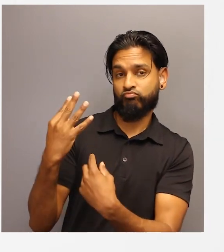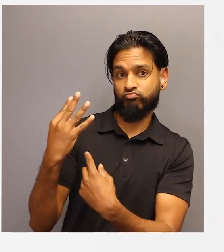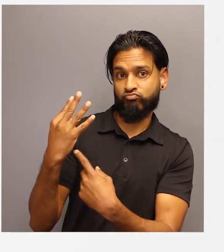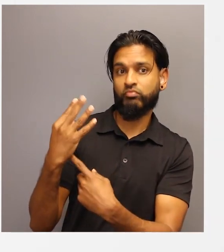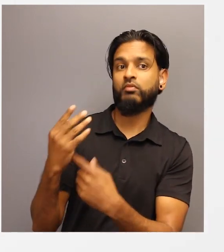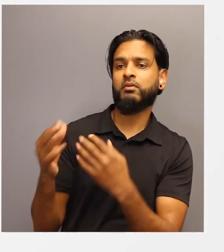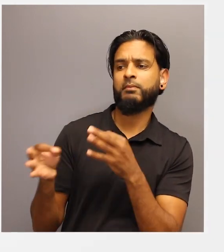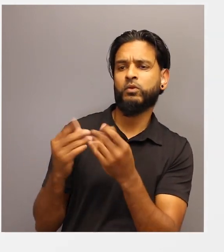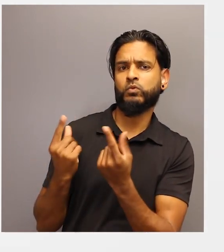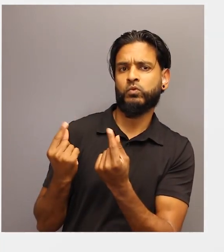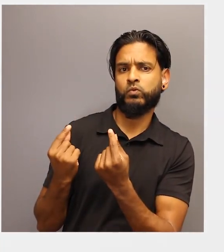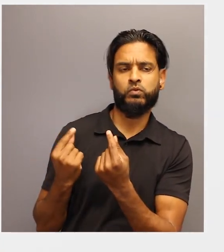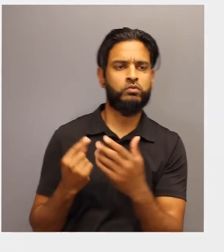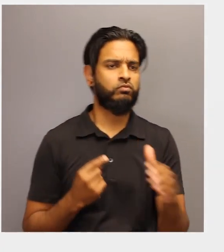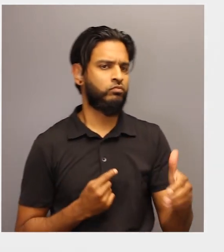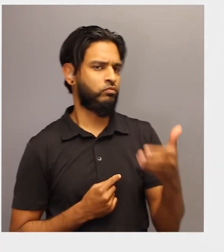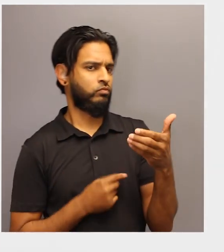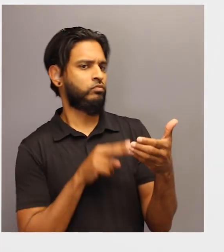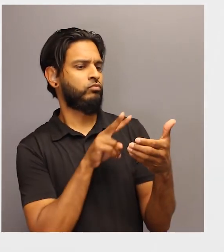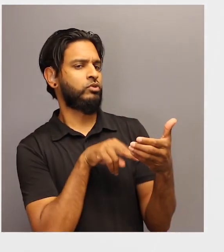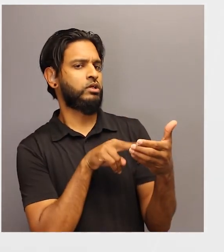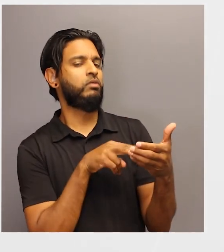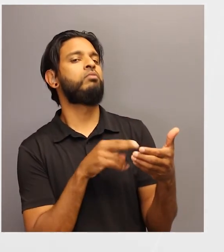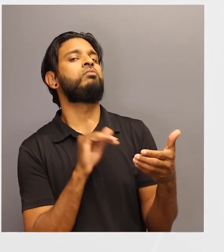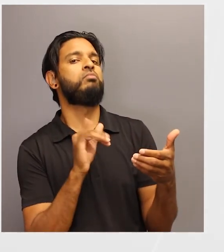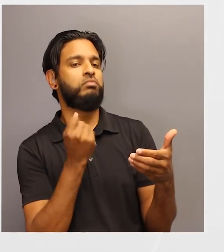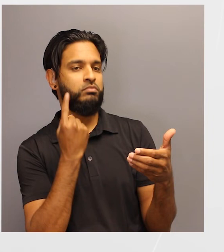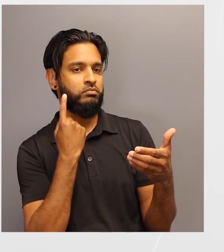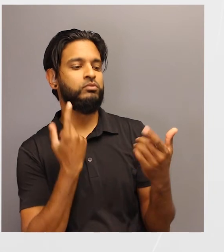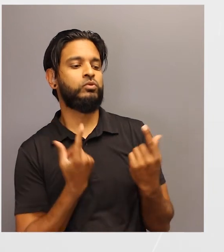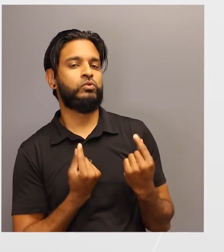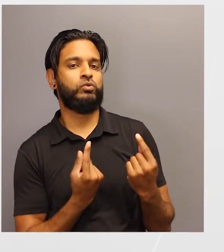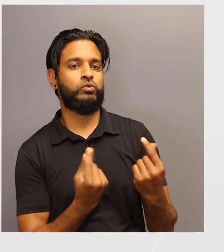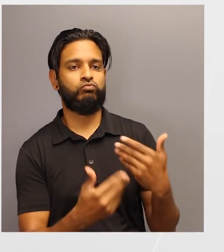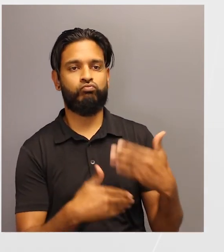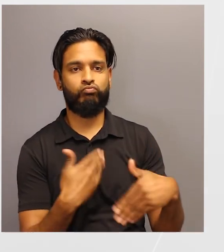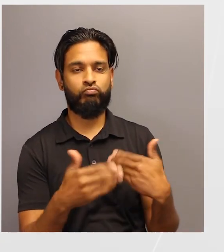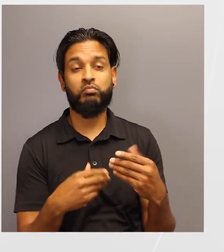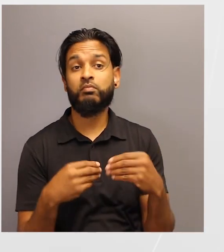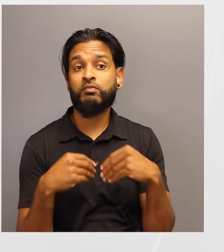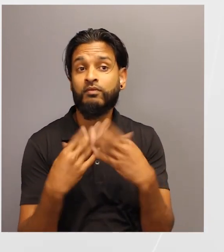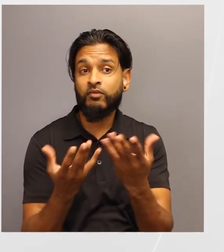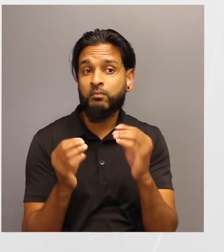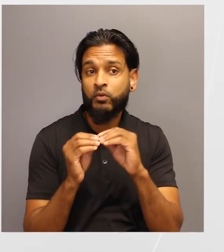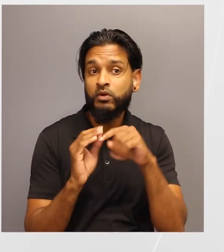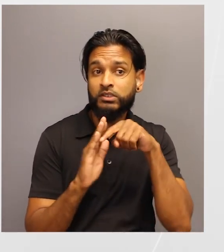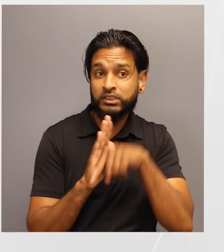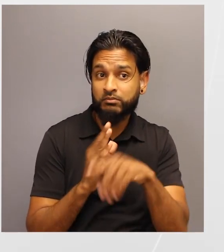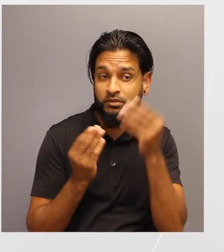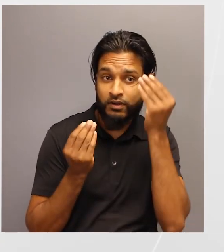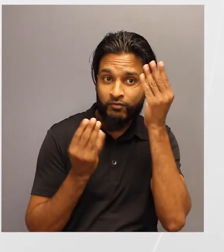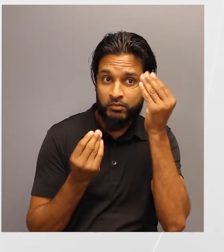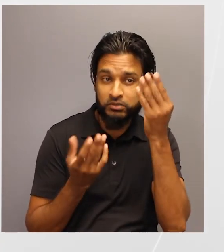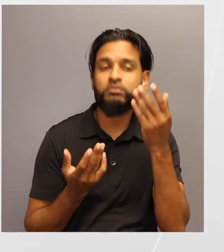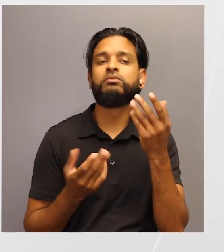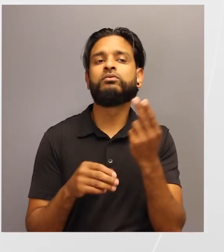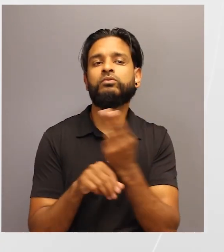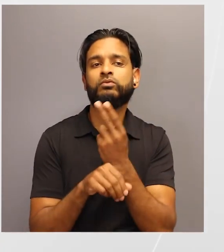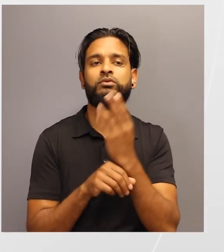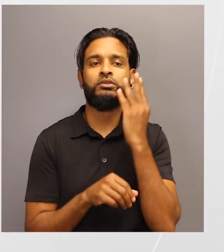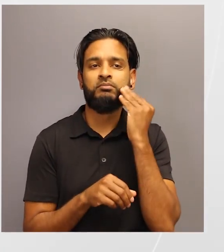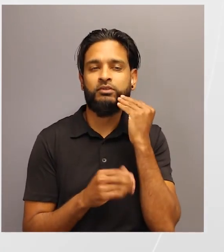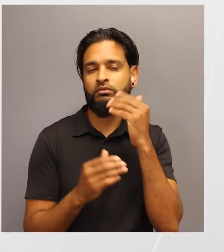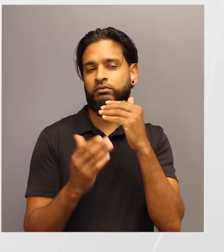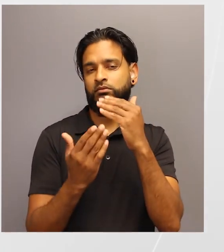instructions in person. In order to give students a more robust experience, we recommend leading this activity in sequence with other related